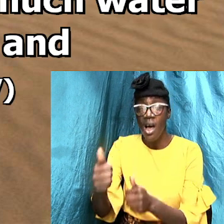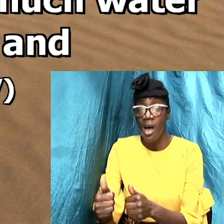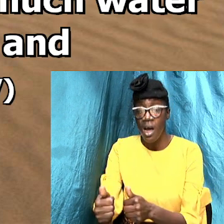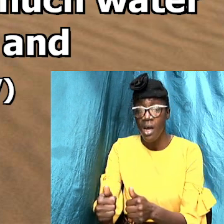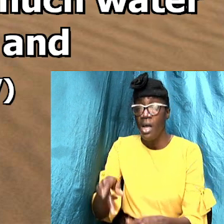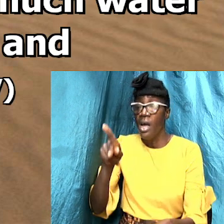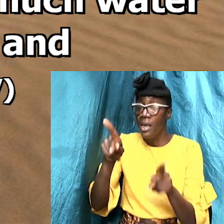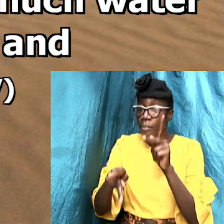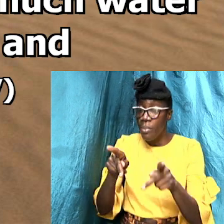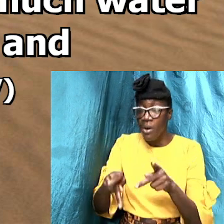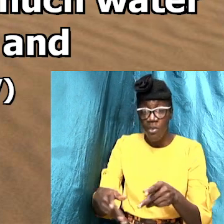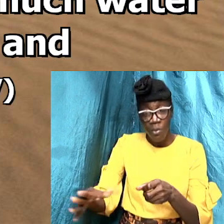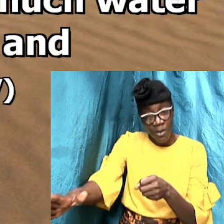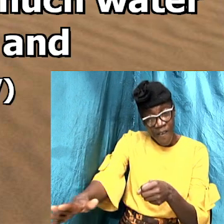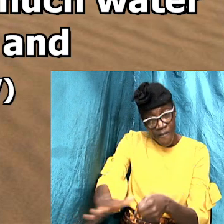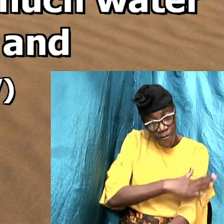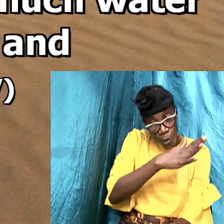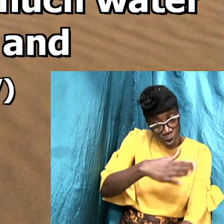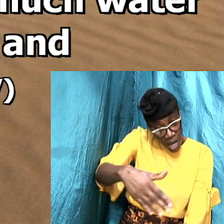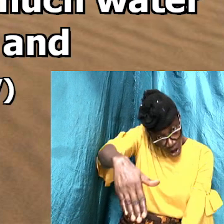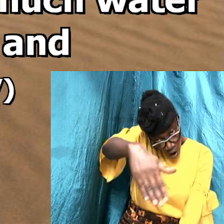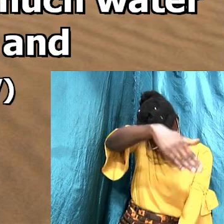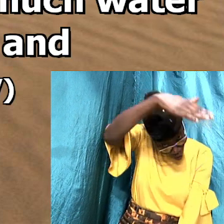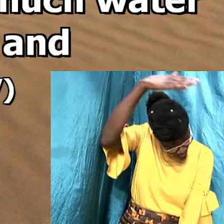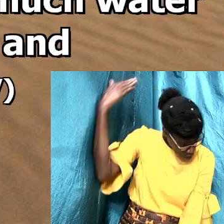immersed in water